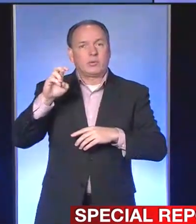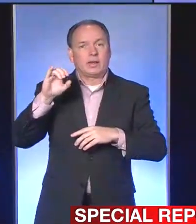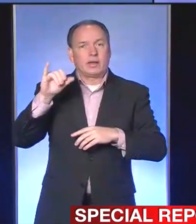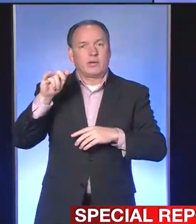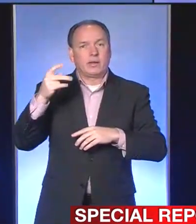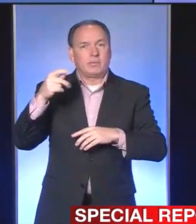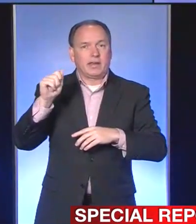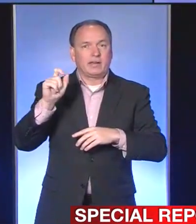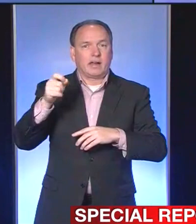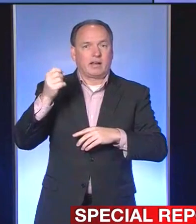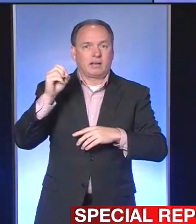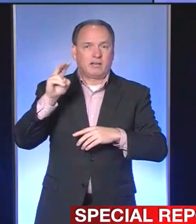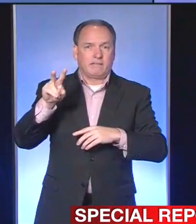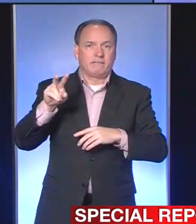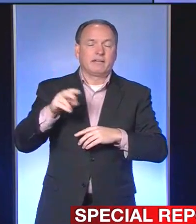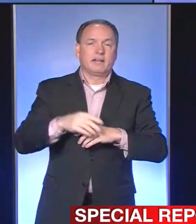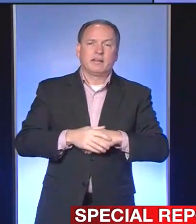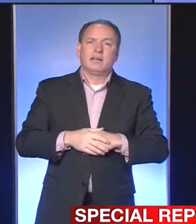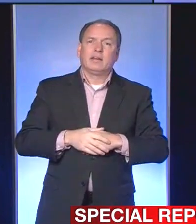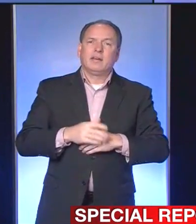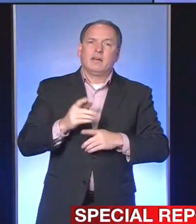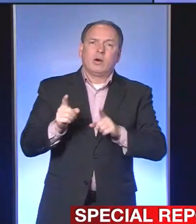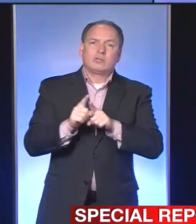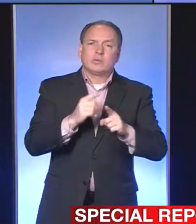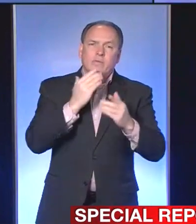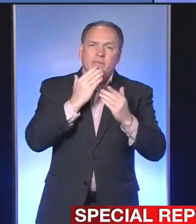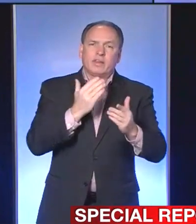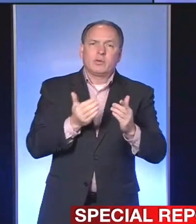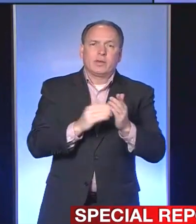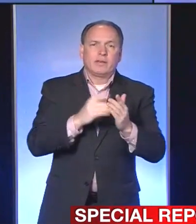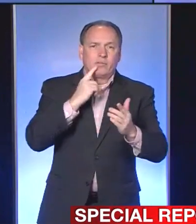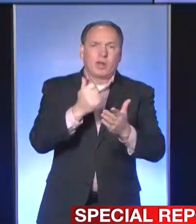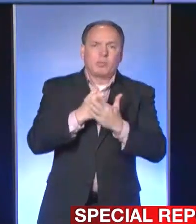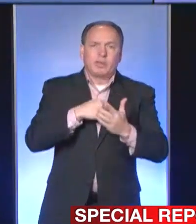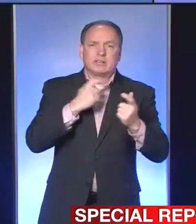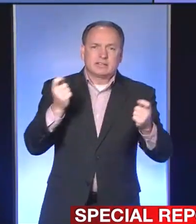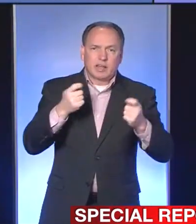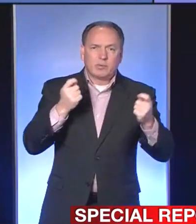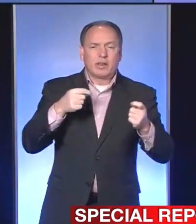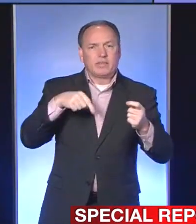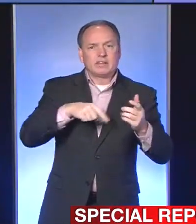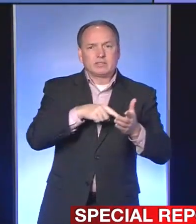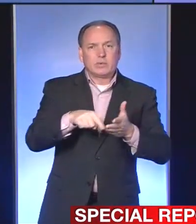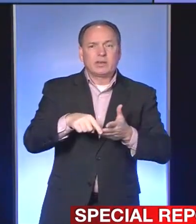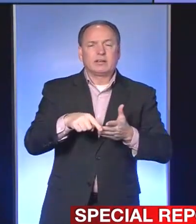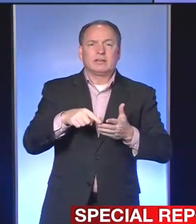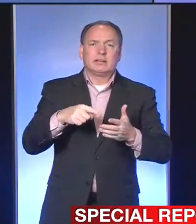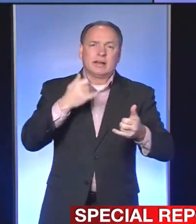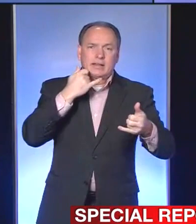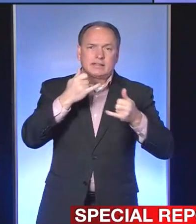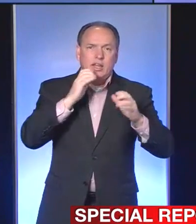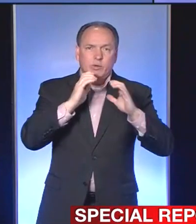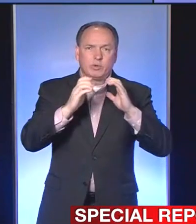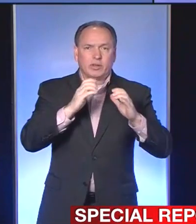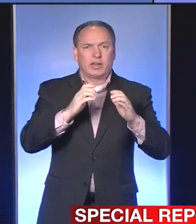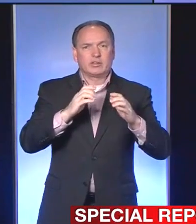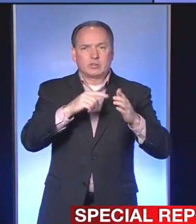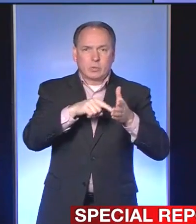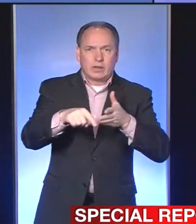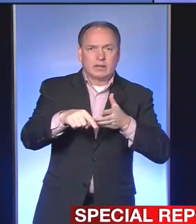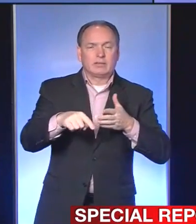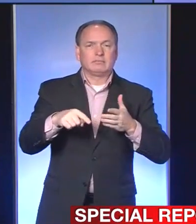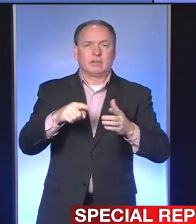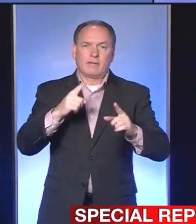National Public Safety Telecommunicators Week. Those are our first responders who answered that 911 call.